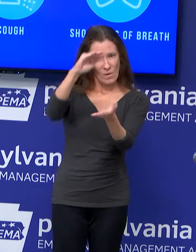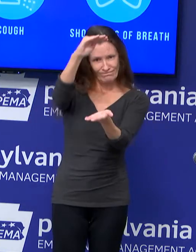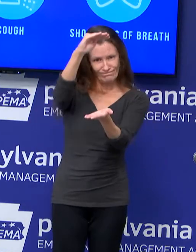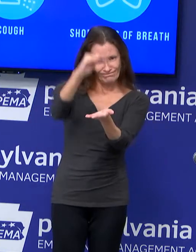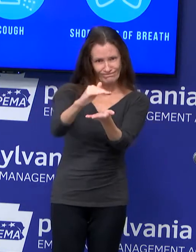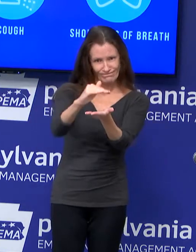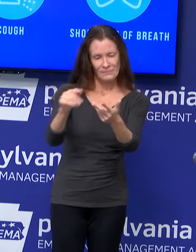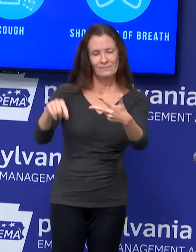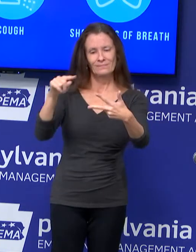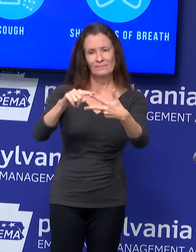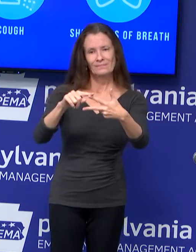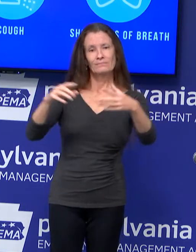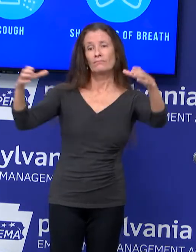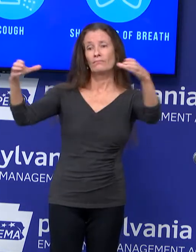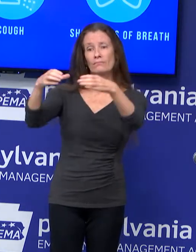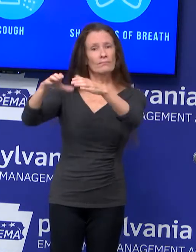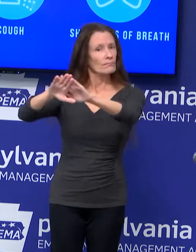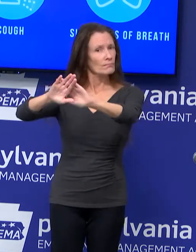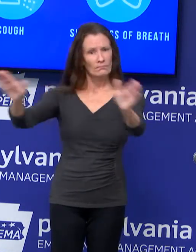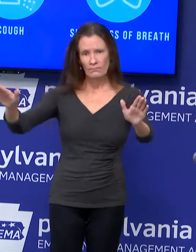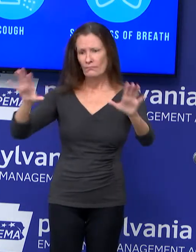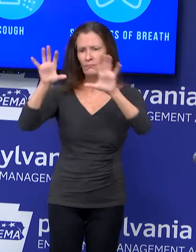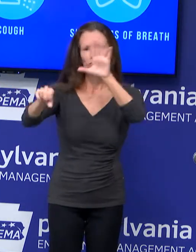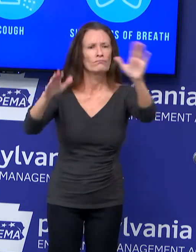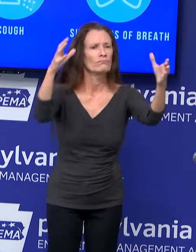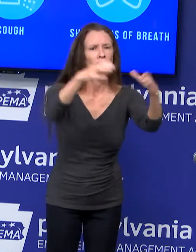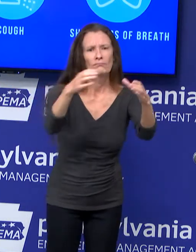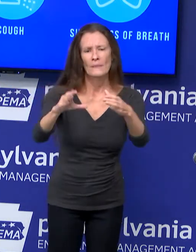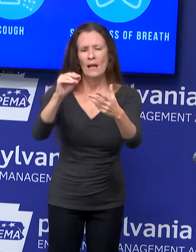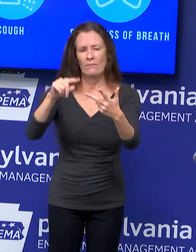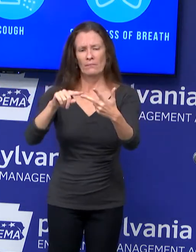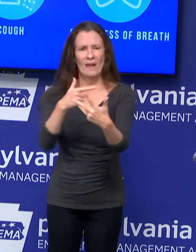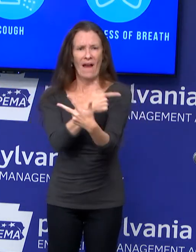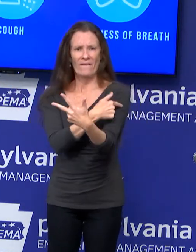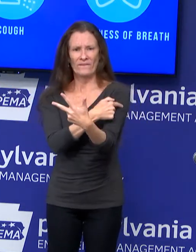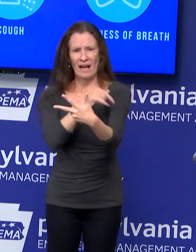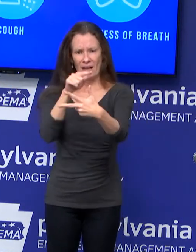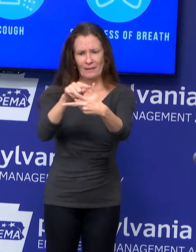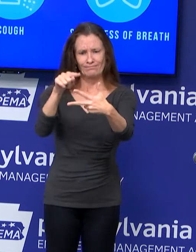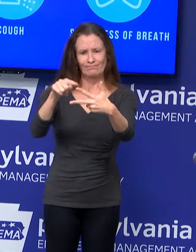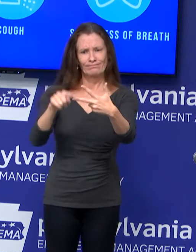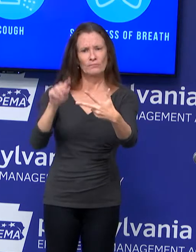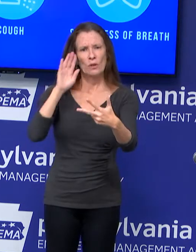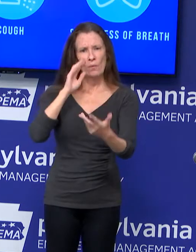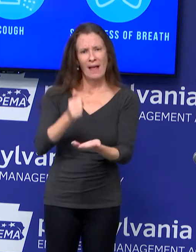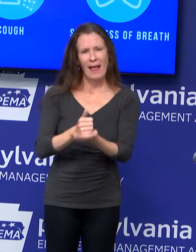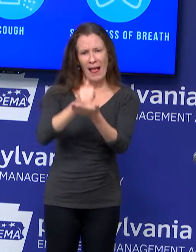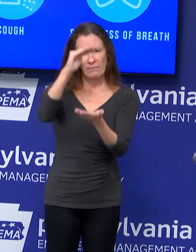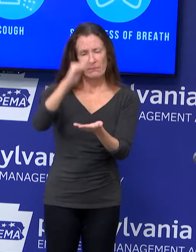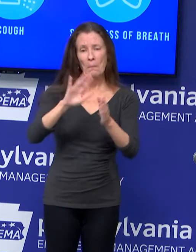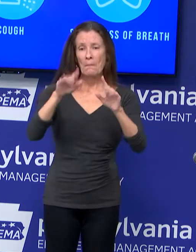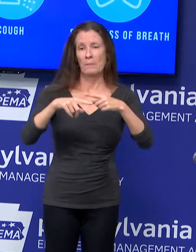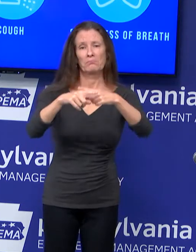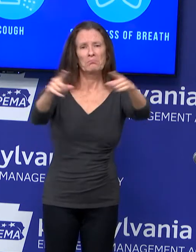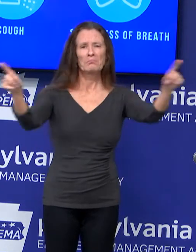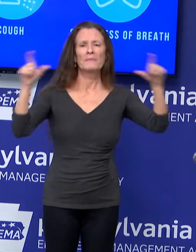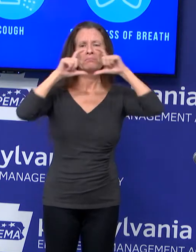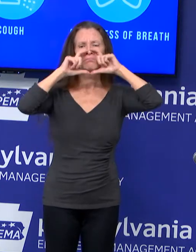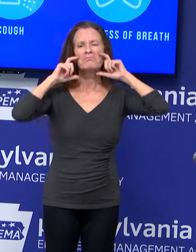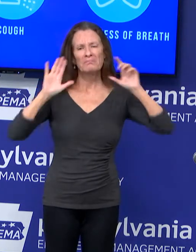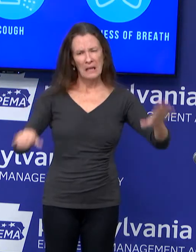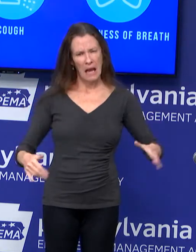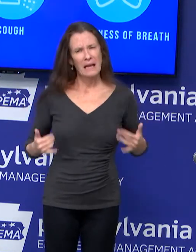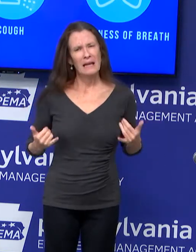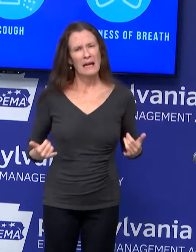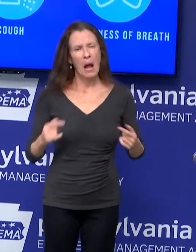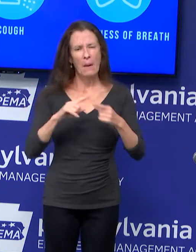mitigation orders in place. There is a universal masking order in place. There are restrictions in terms of indoor capacity for restaurants